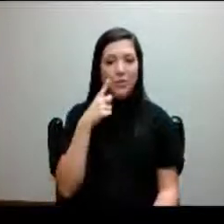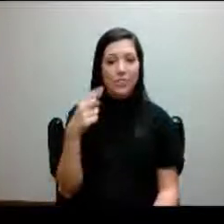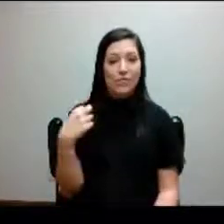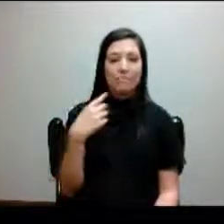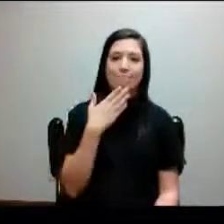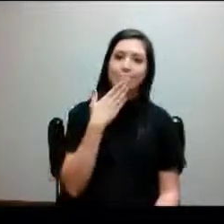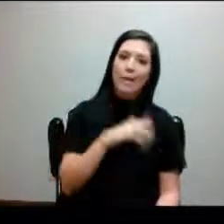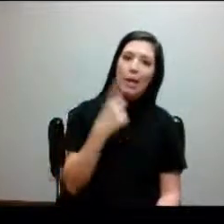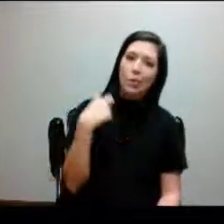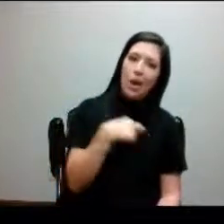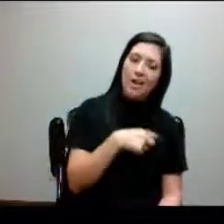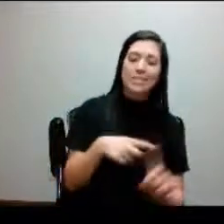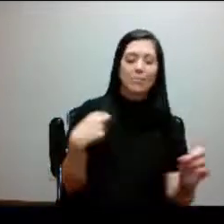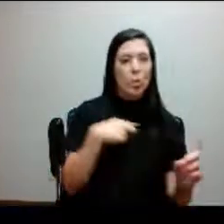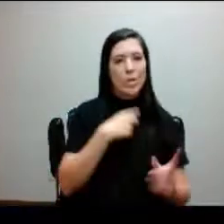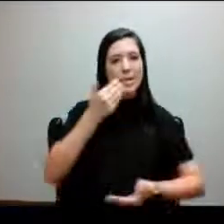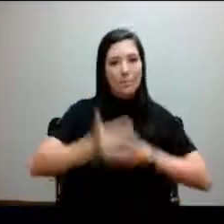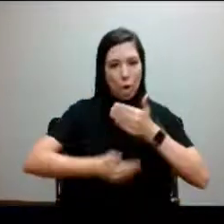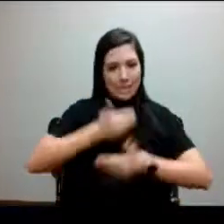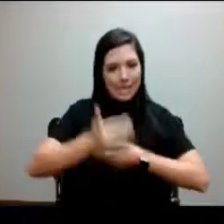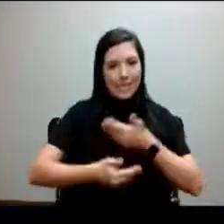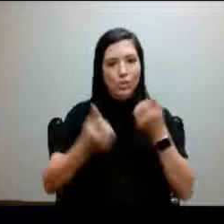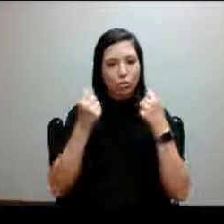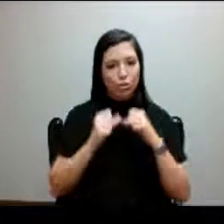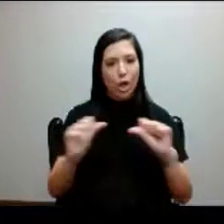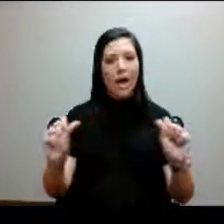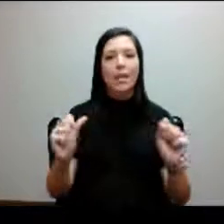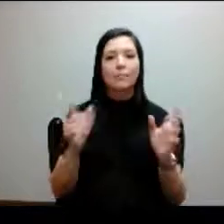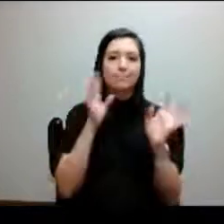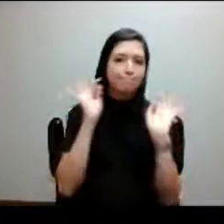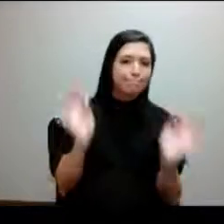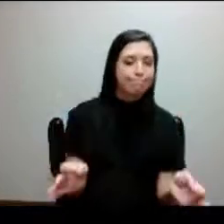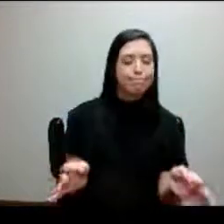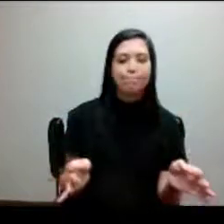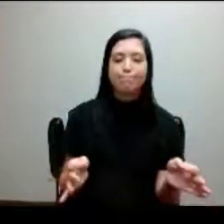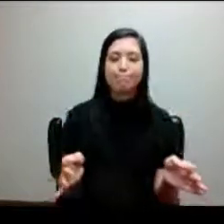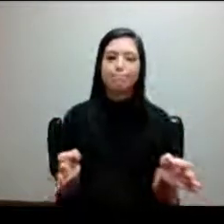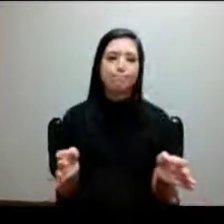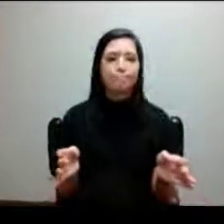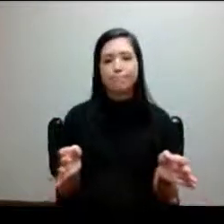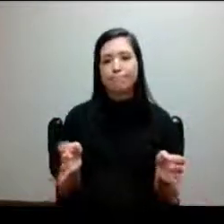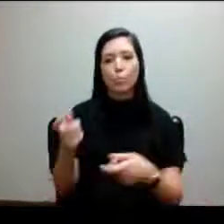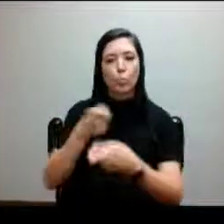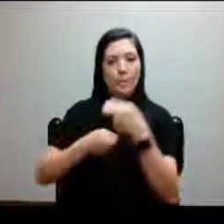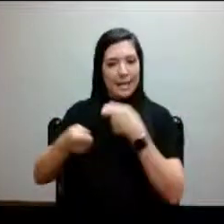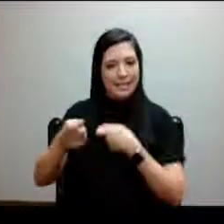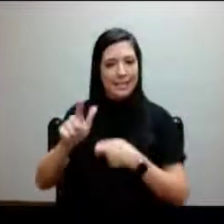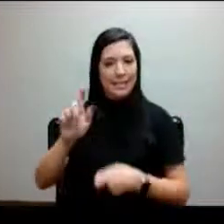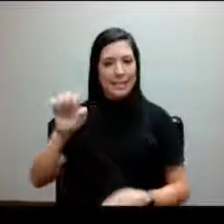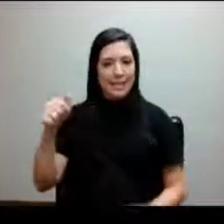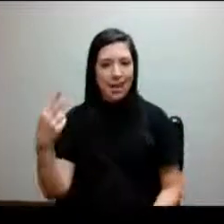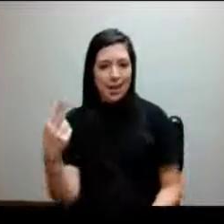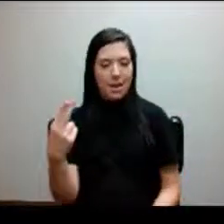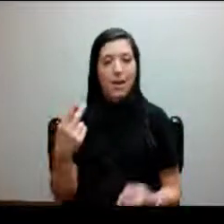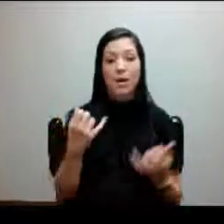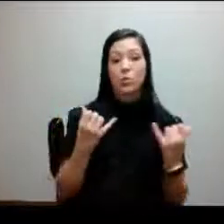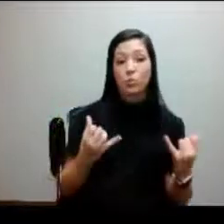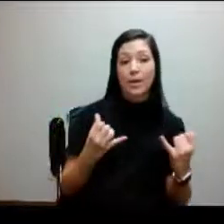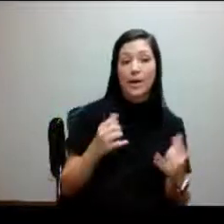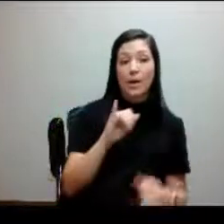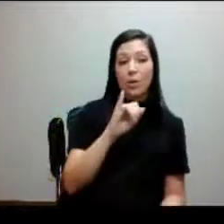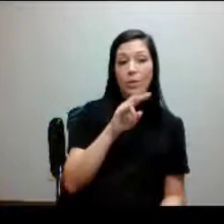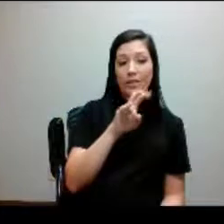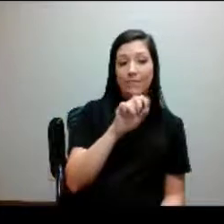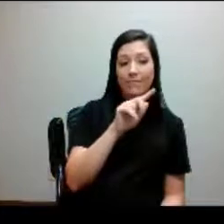So we are in the process right now of making the determination of replacing Leah. So right now it's Yvette, Fran,